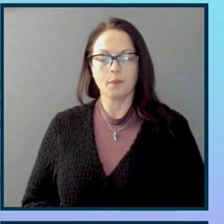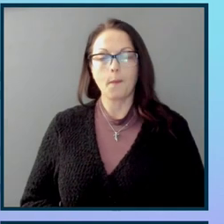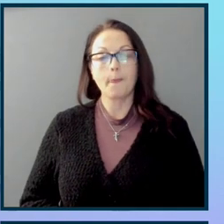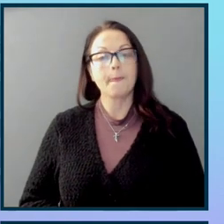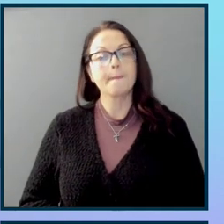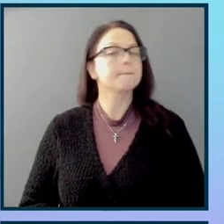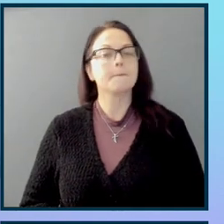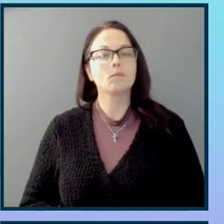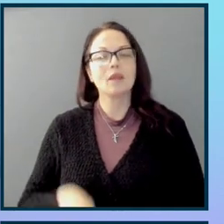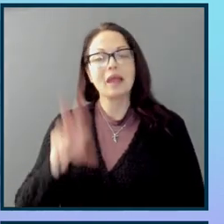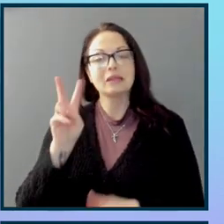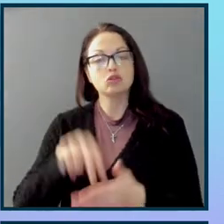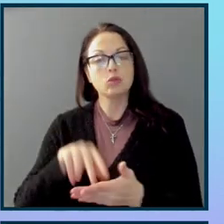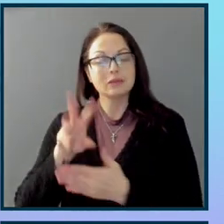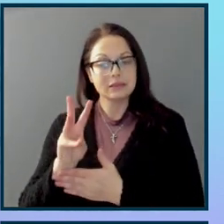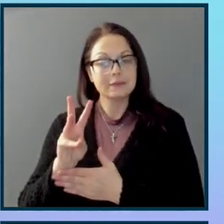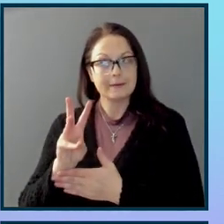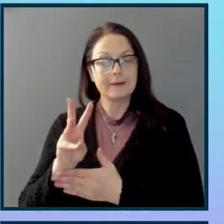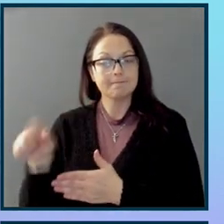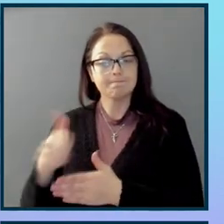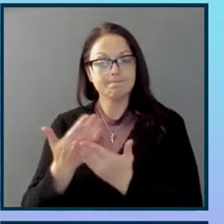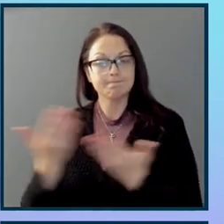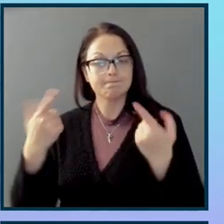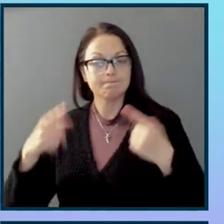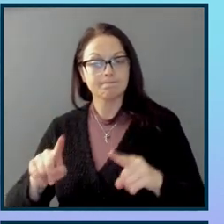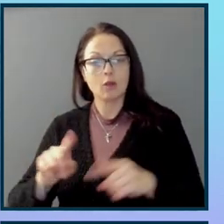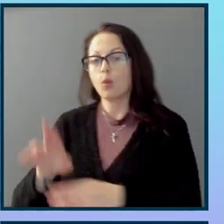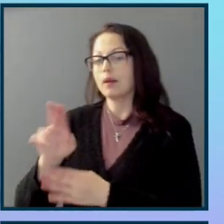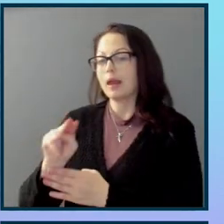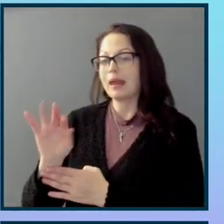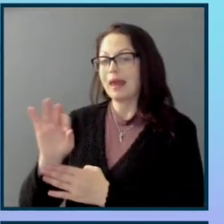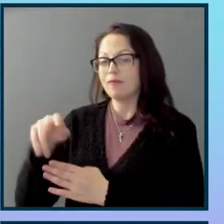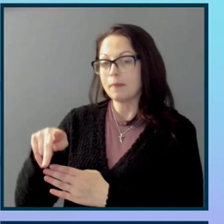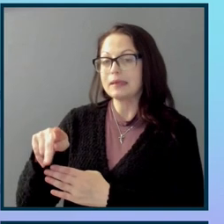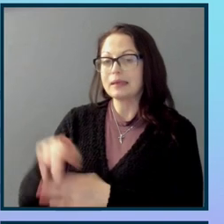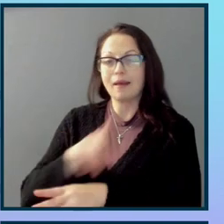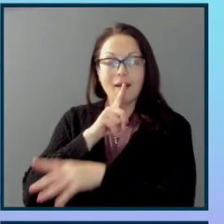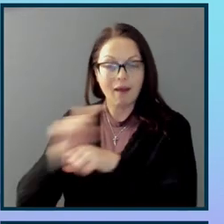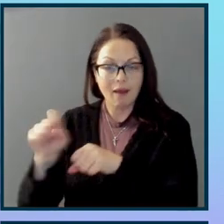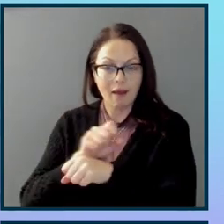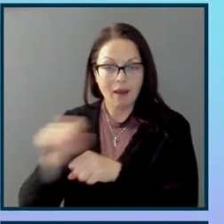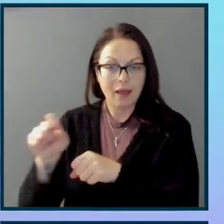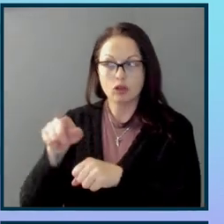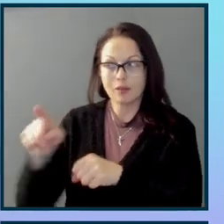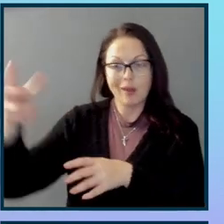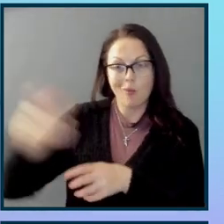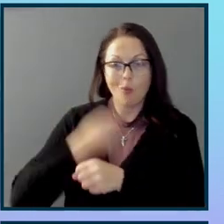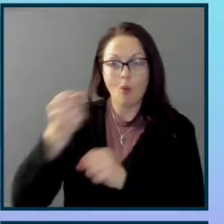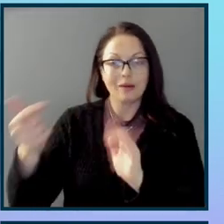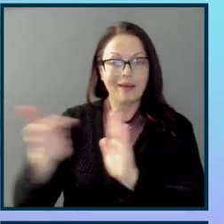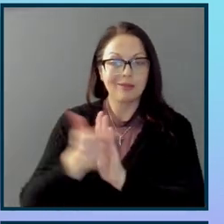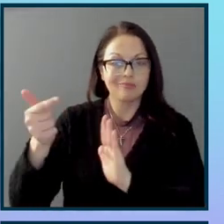great turning point again, where NFB actually won a lawsuit against Target that